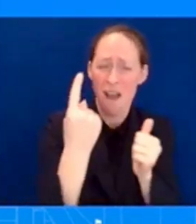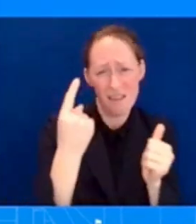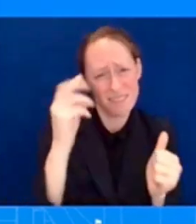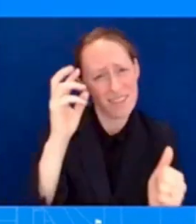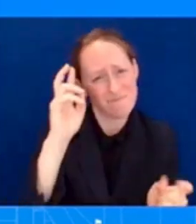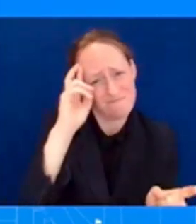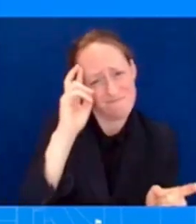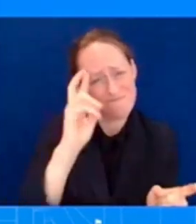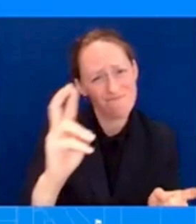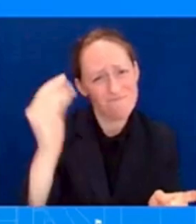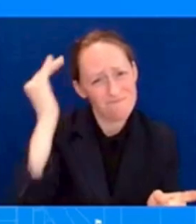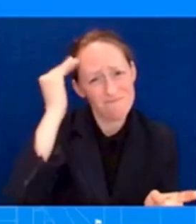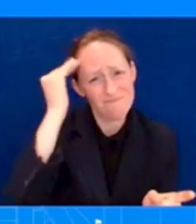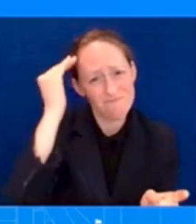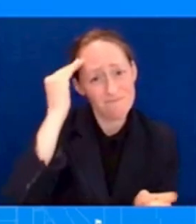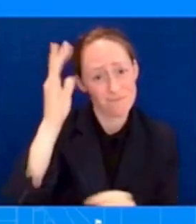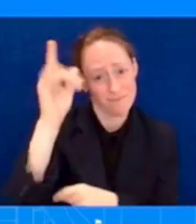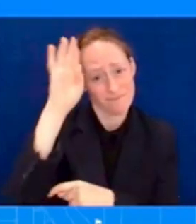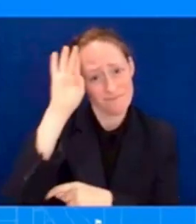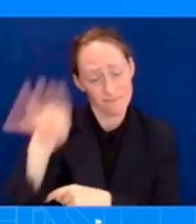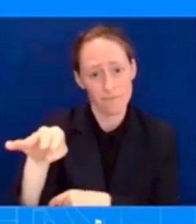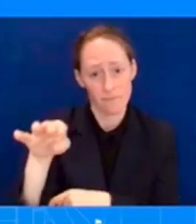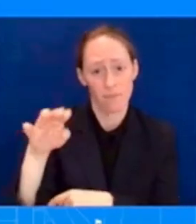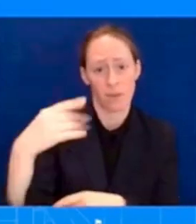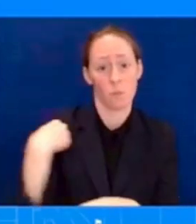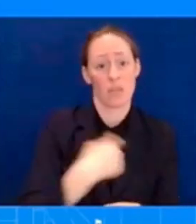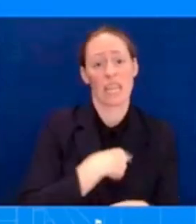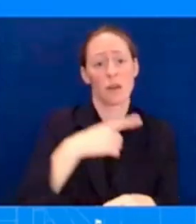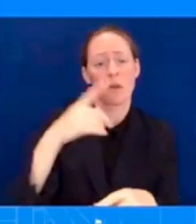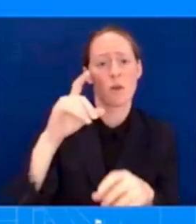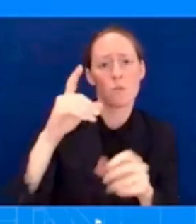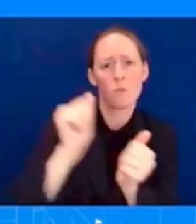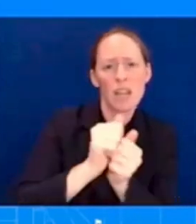do this and what's your best estimate of how long that process will take